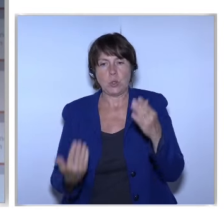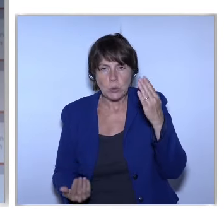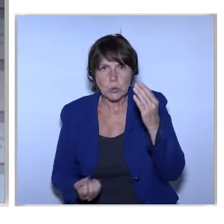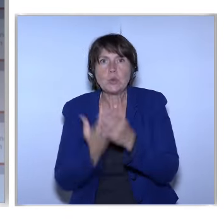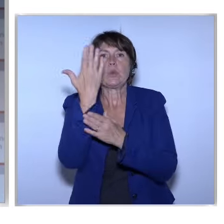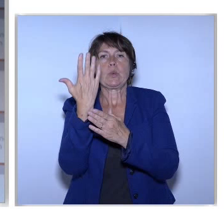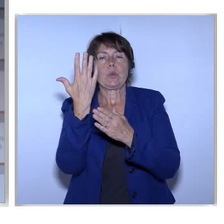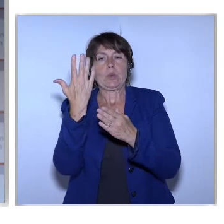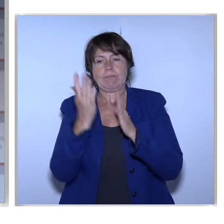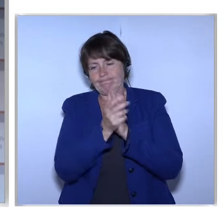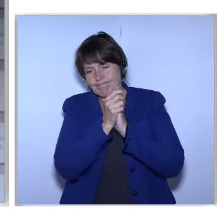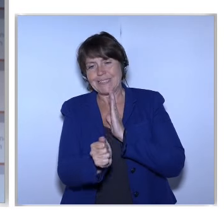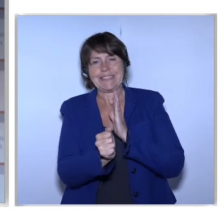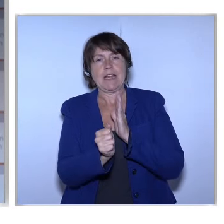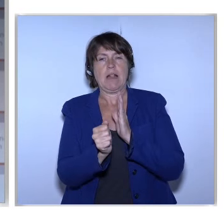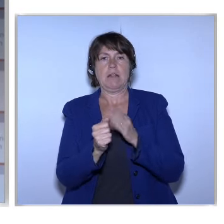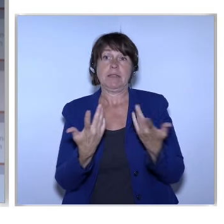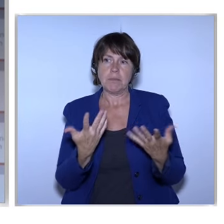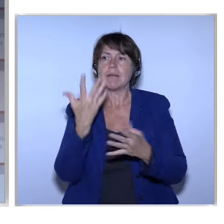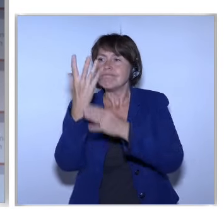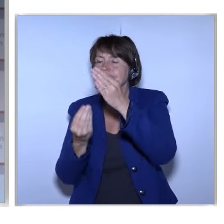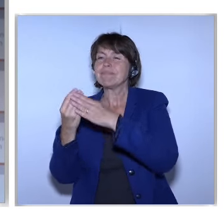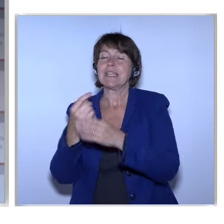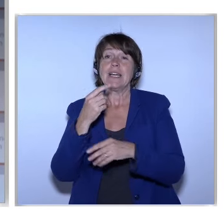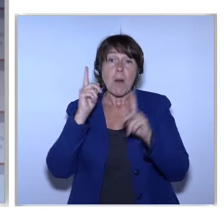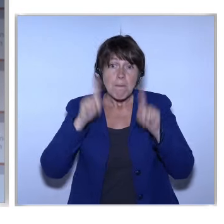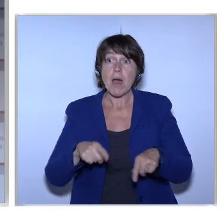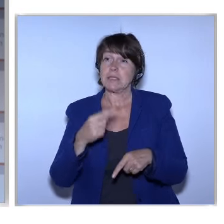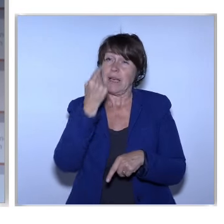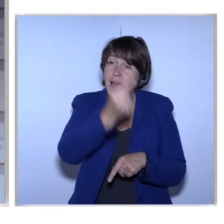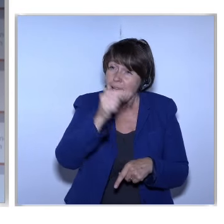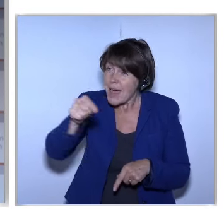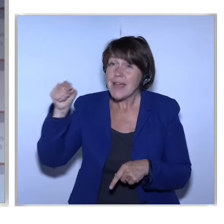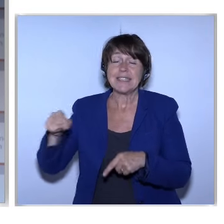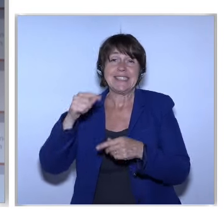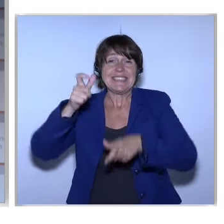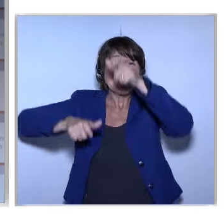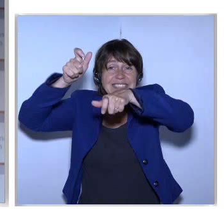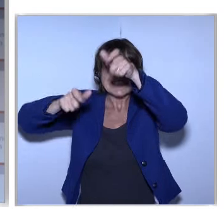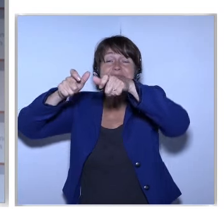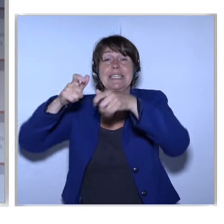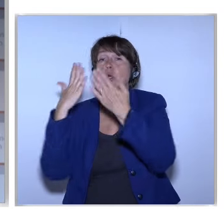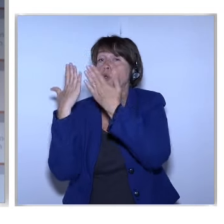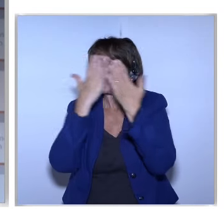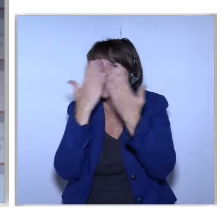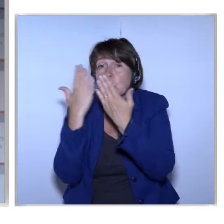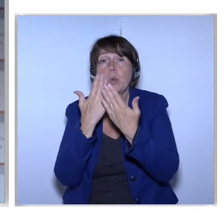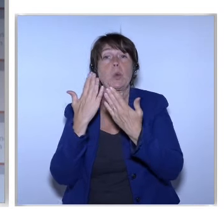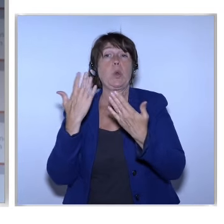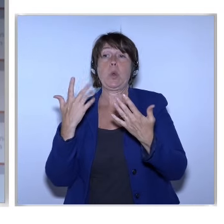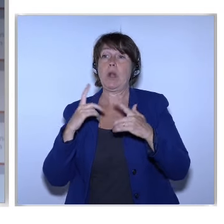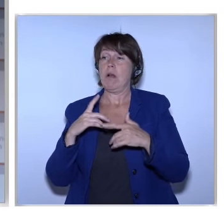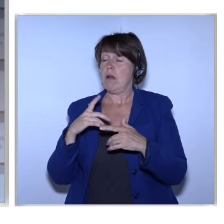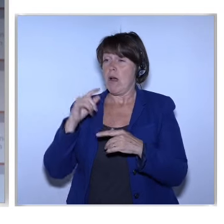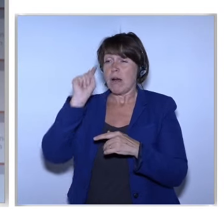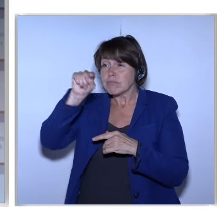still Is that every region Every city Every school Every university Knows they have to be part Of meeting that